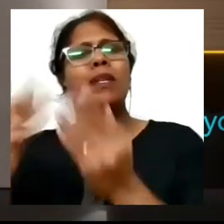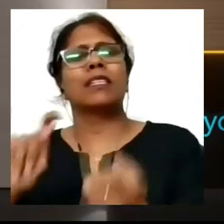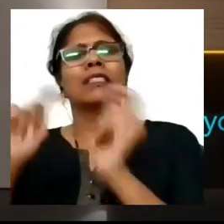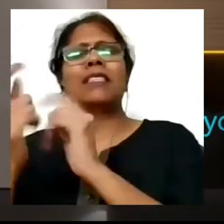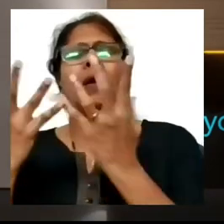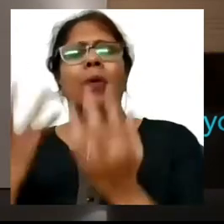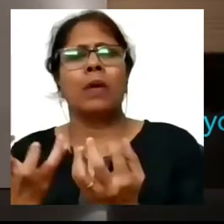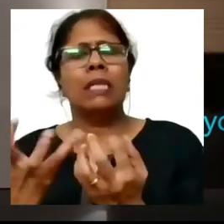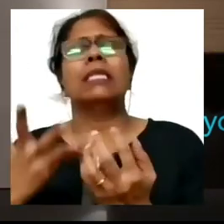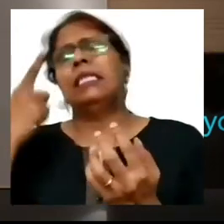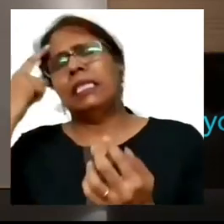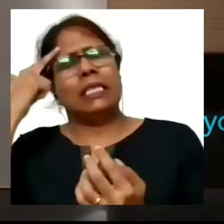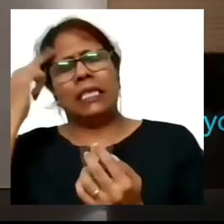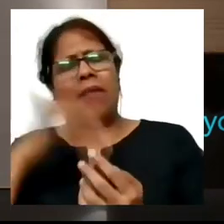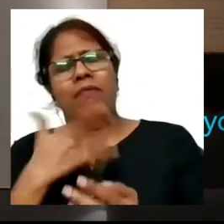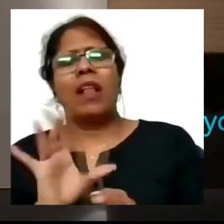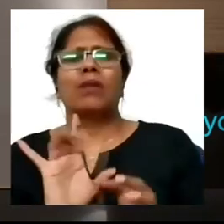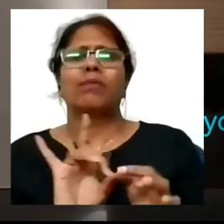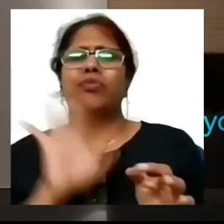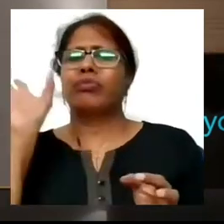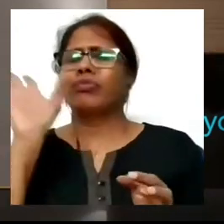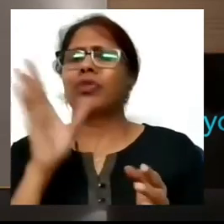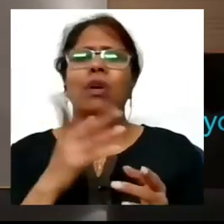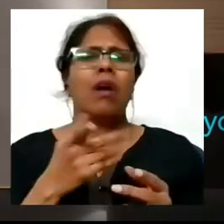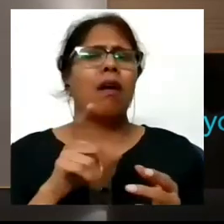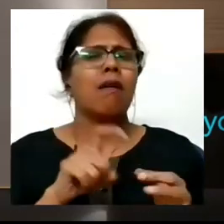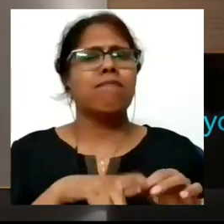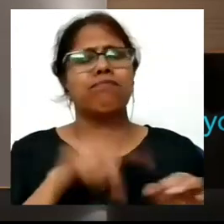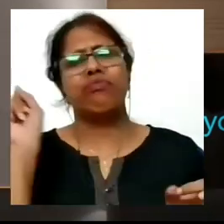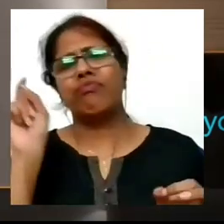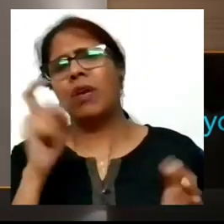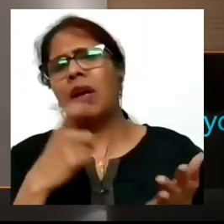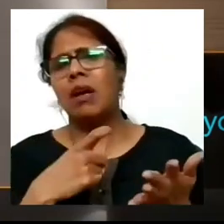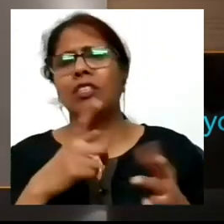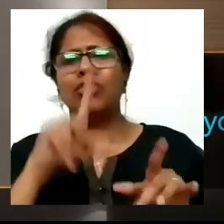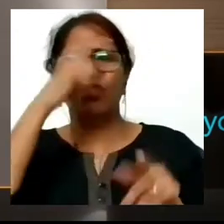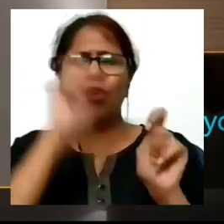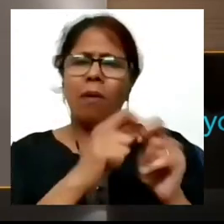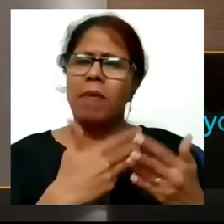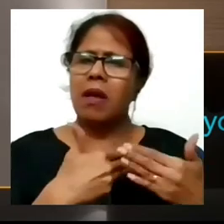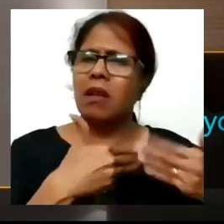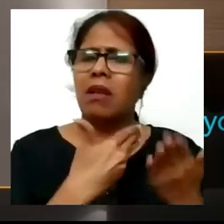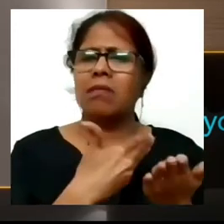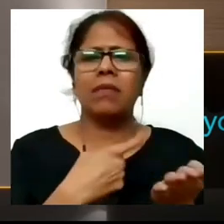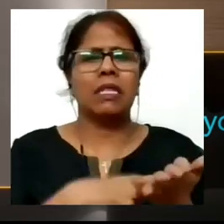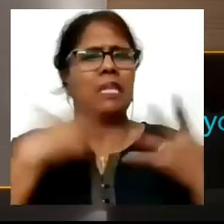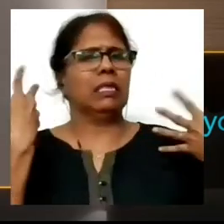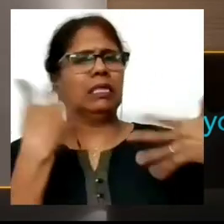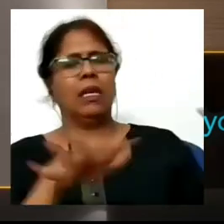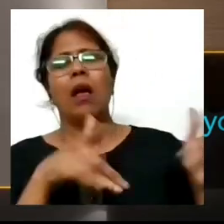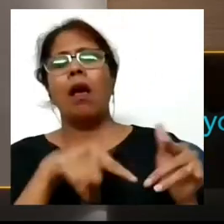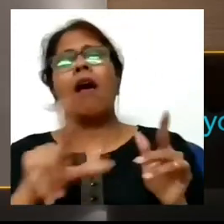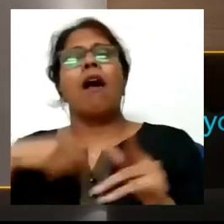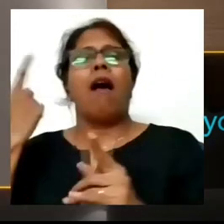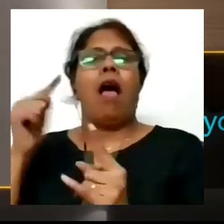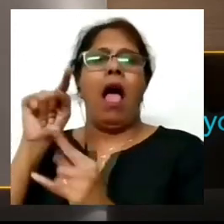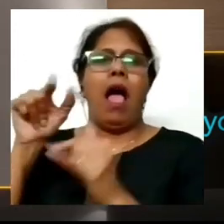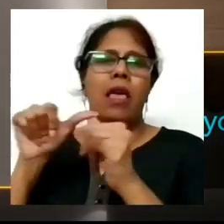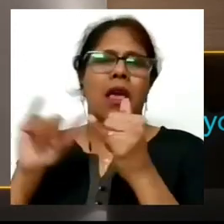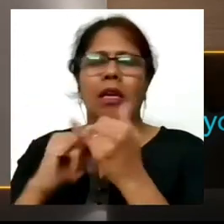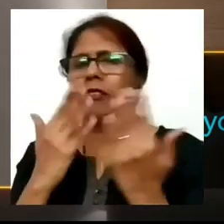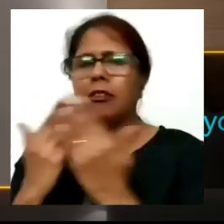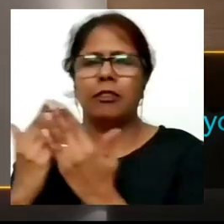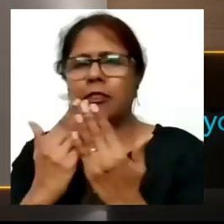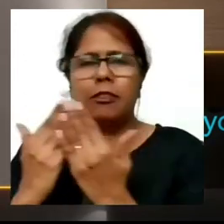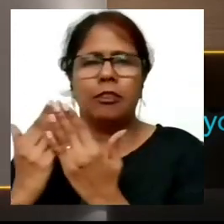job and sitting for civil services so and that's precisely what I did I quit my job I sat for civil services and